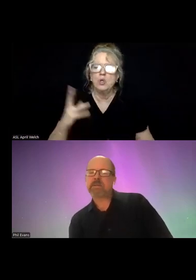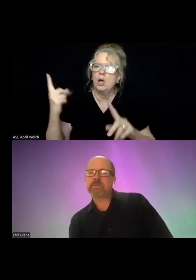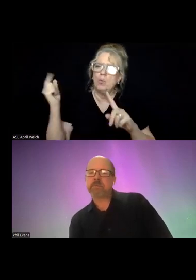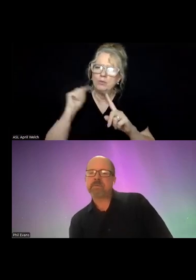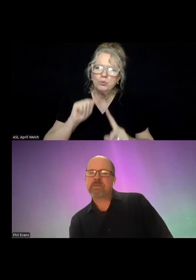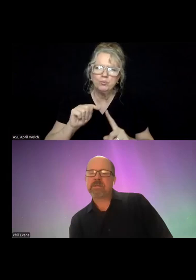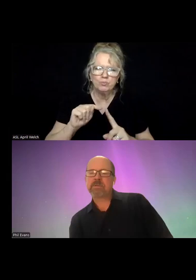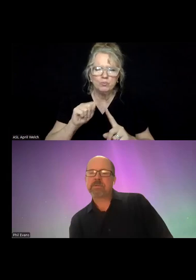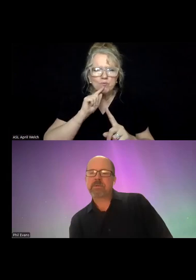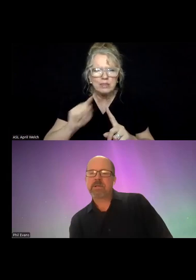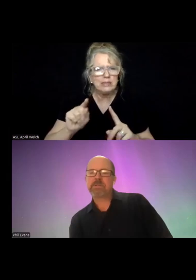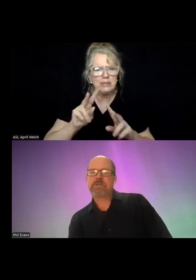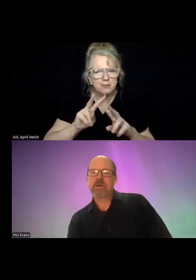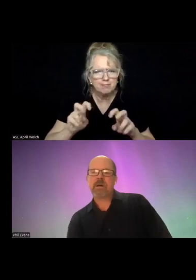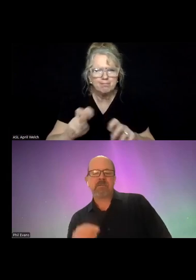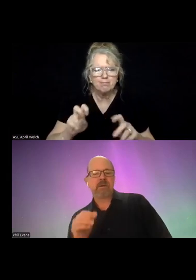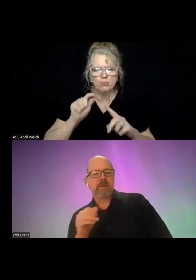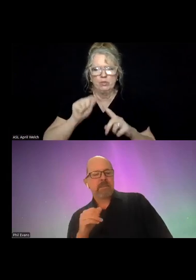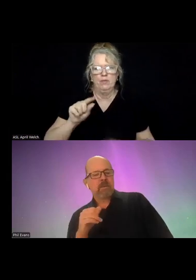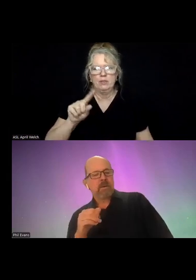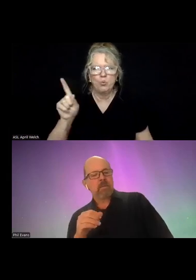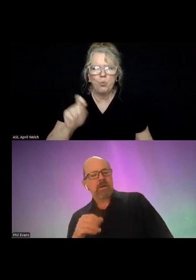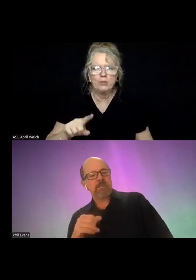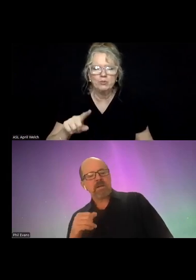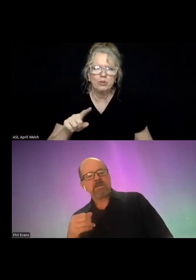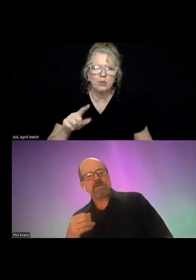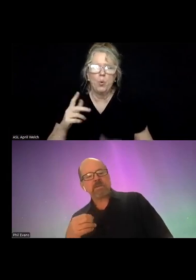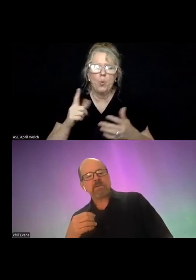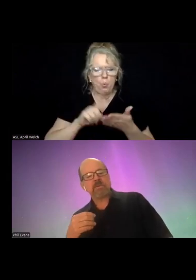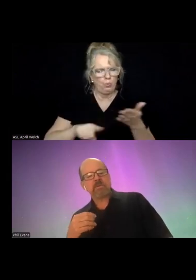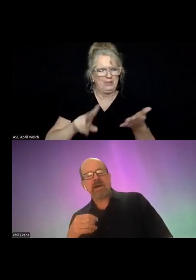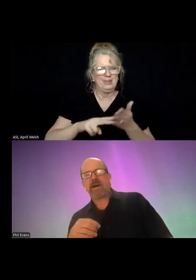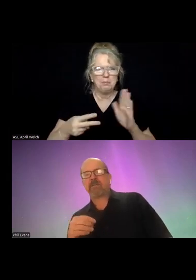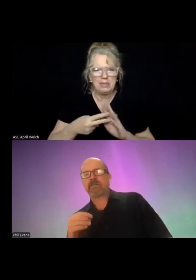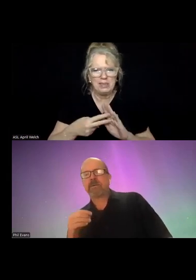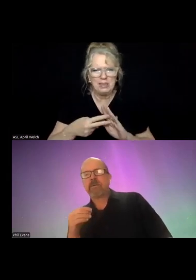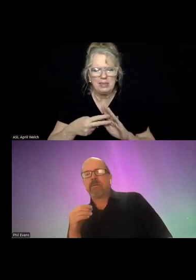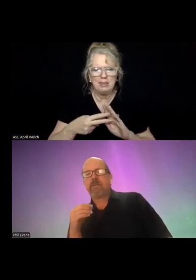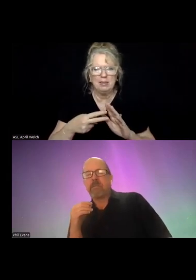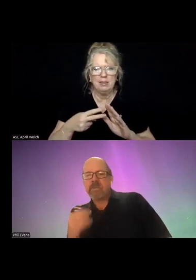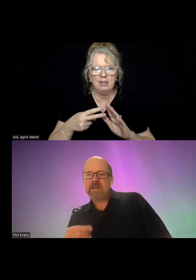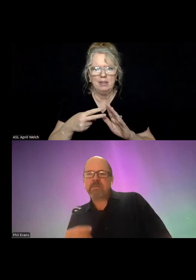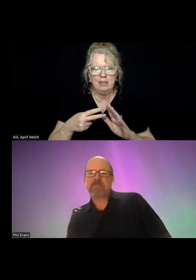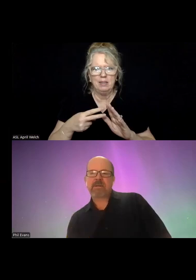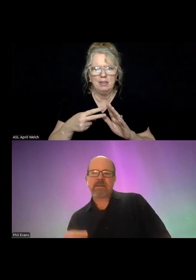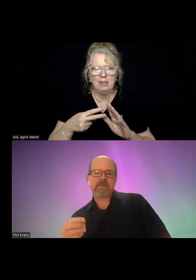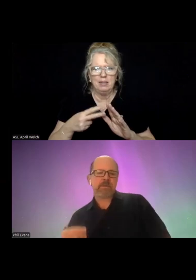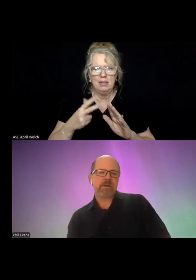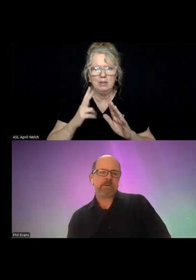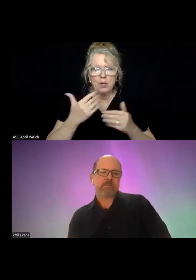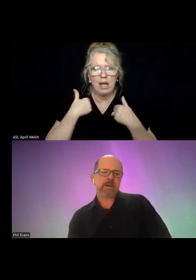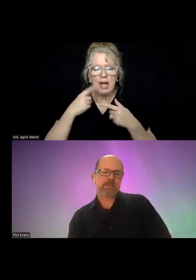little bit to this question of what it means to have the minimum